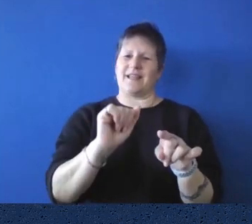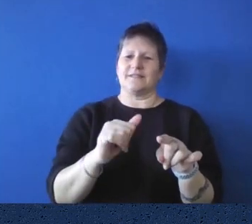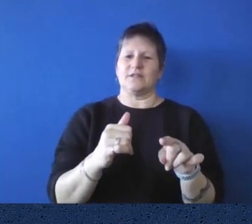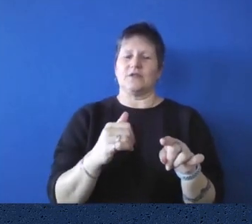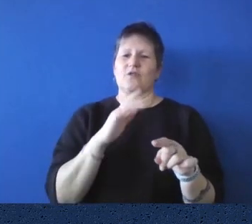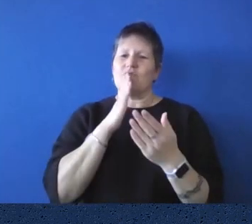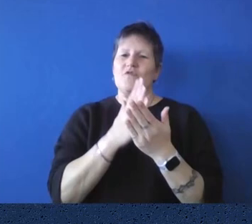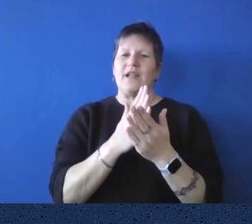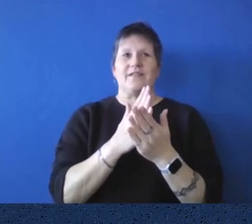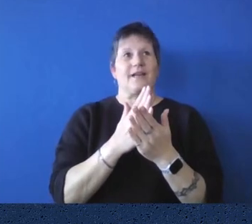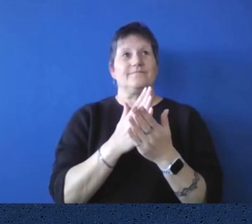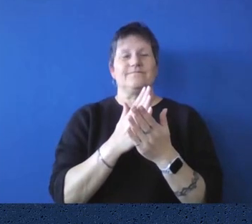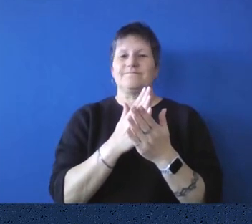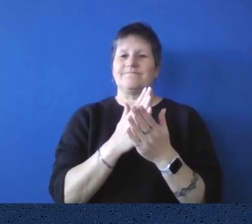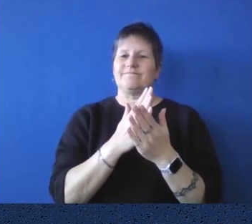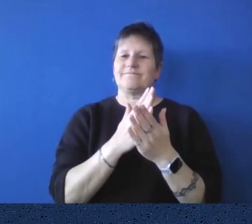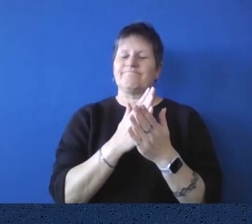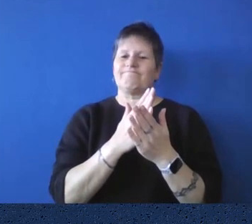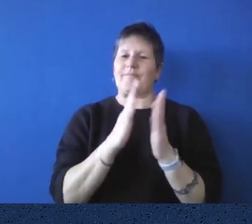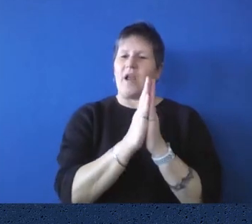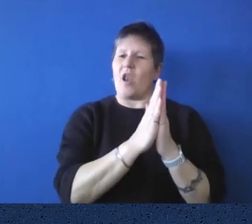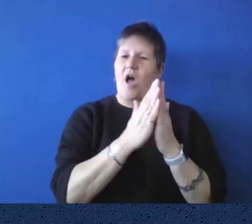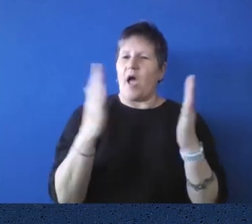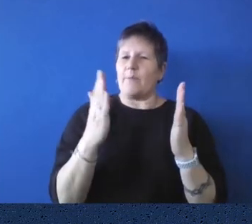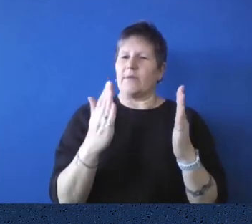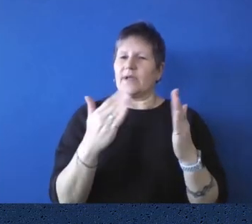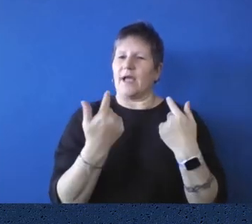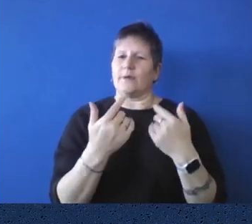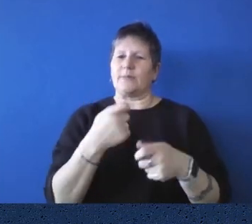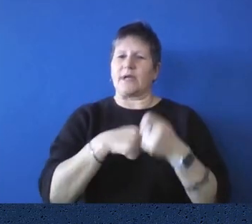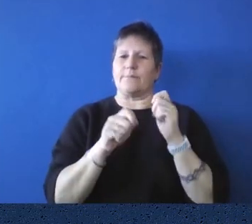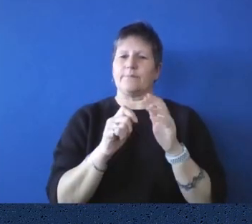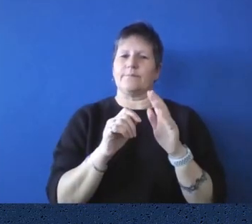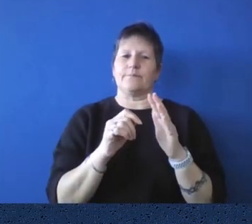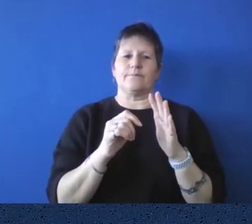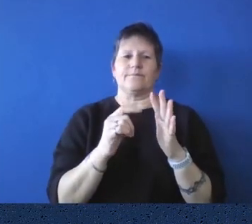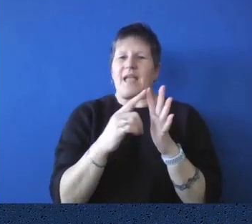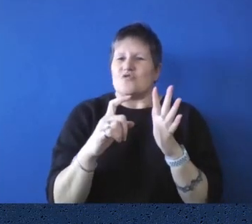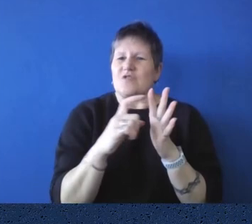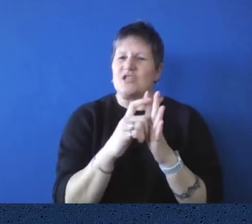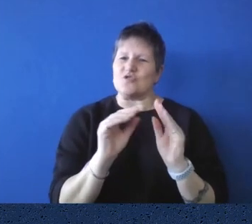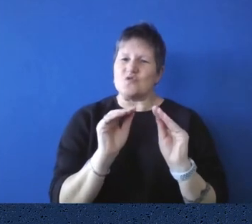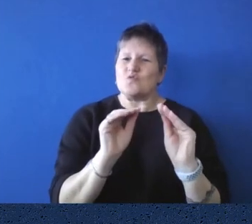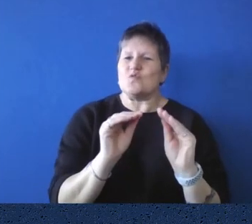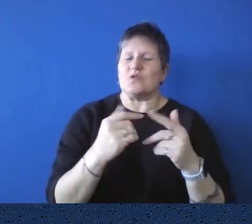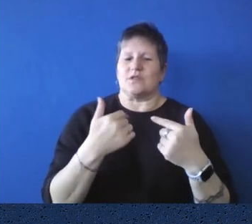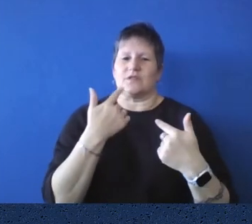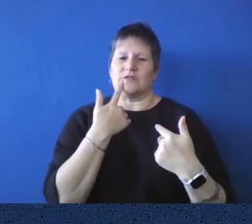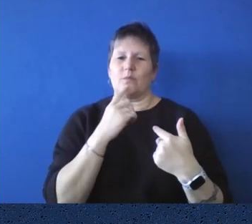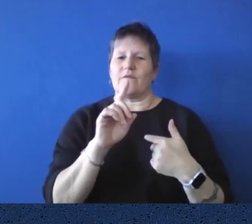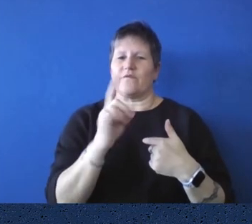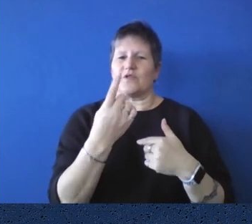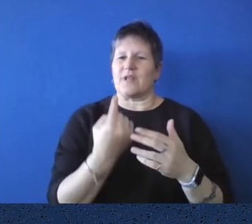last 170 years? What are the things that, that are done differently now to, to when the library was in its earliest stages?